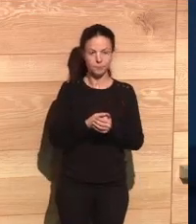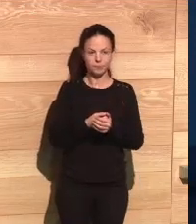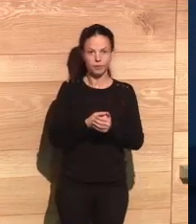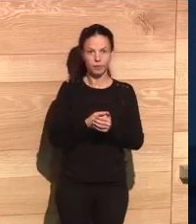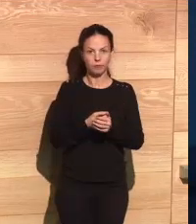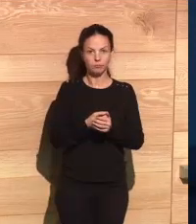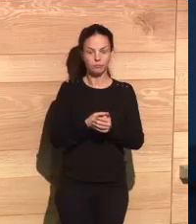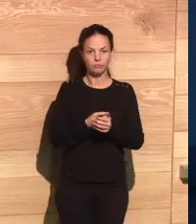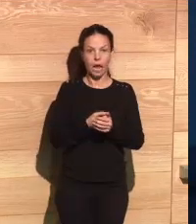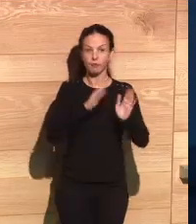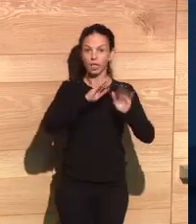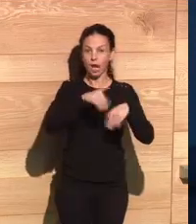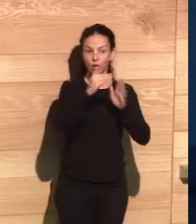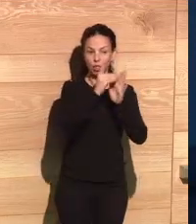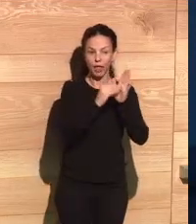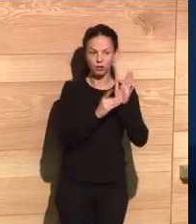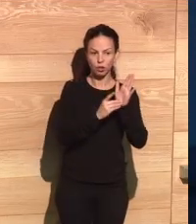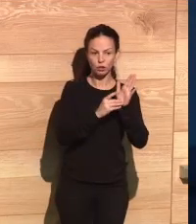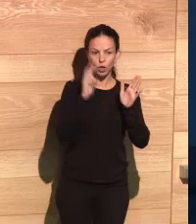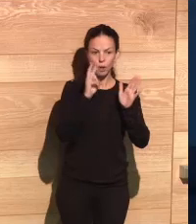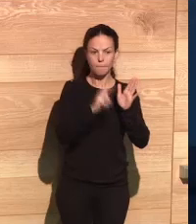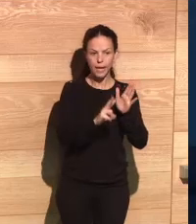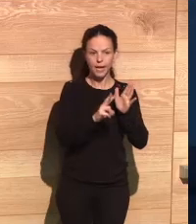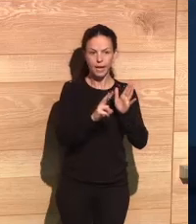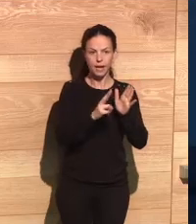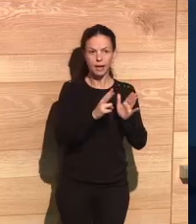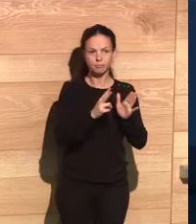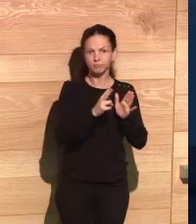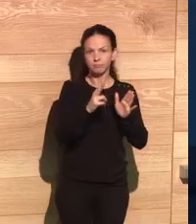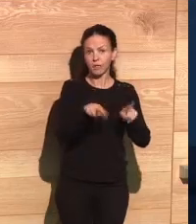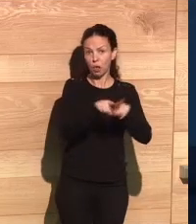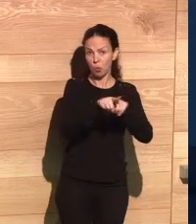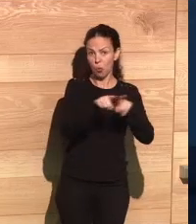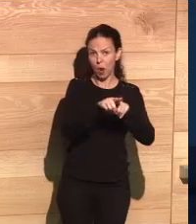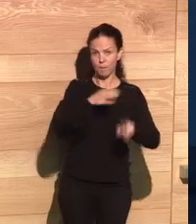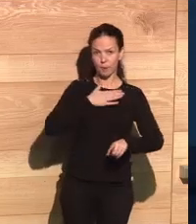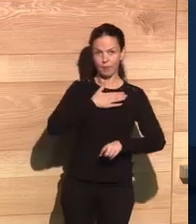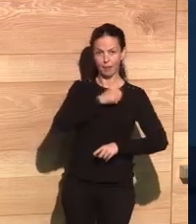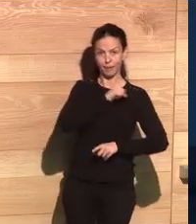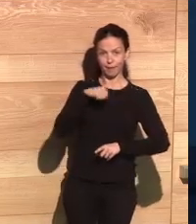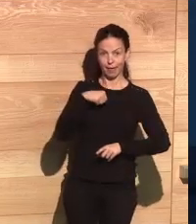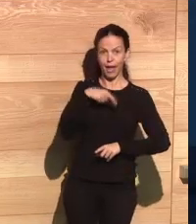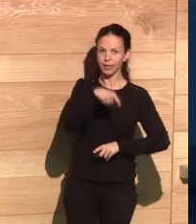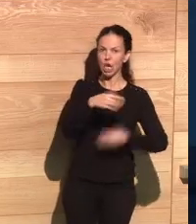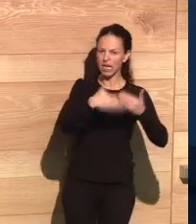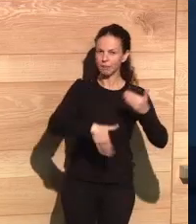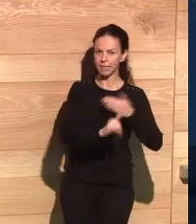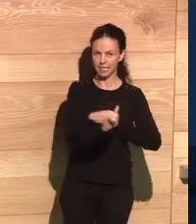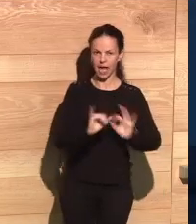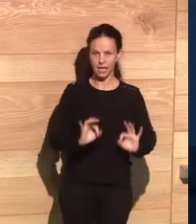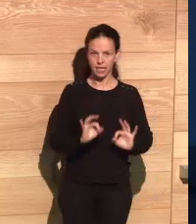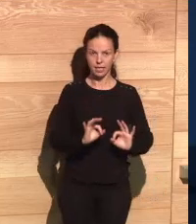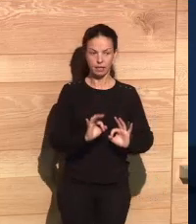One of them is that despite the fact that it's very attractive or it's very appealing to see data as